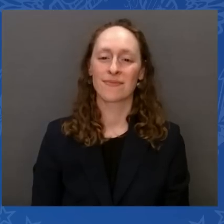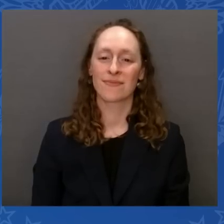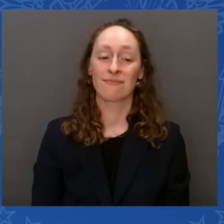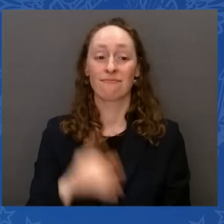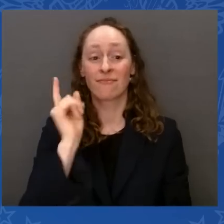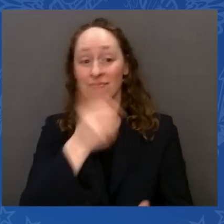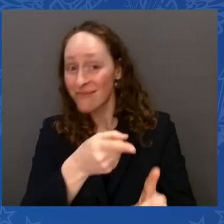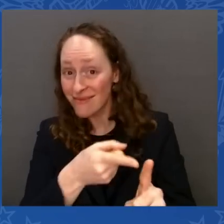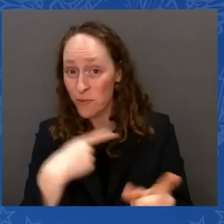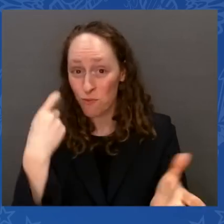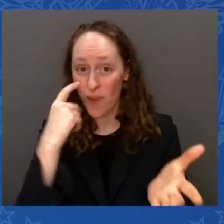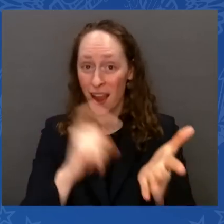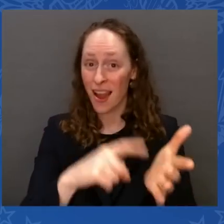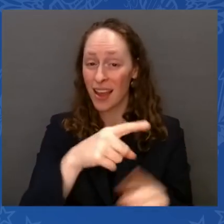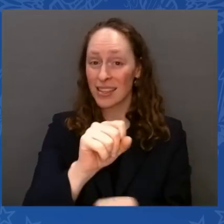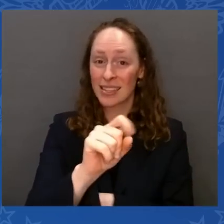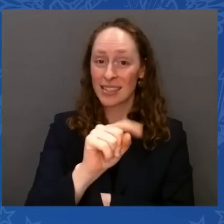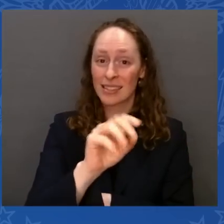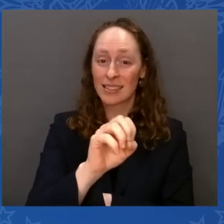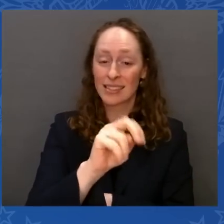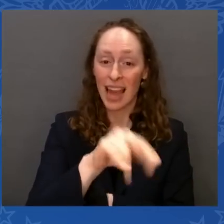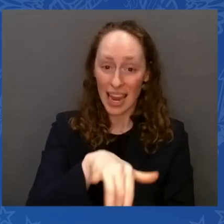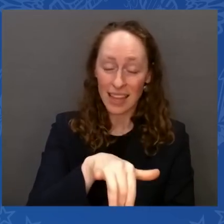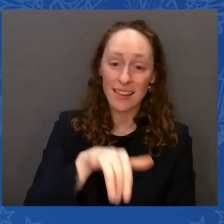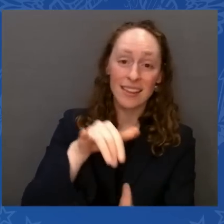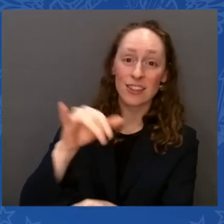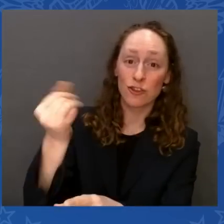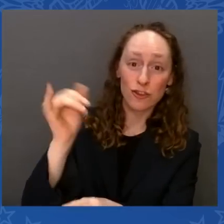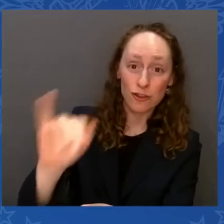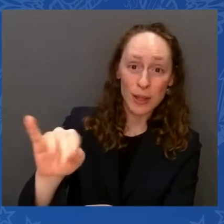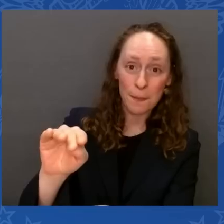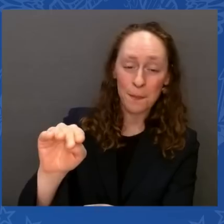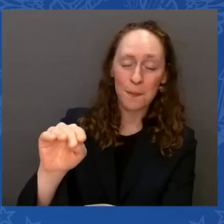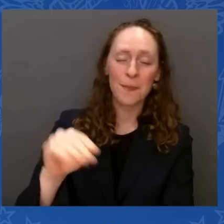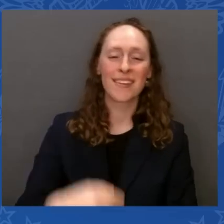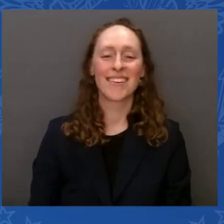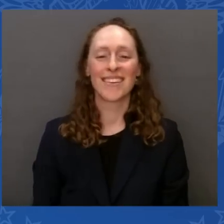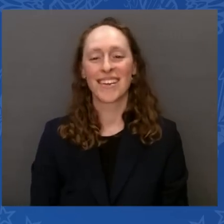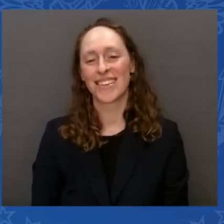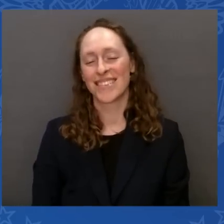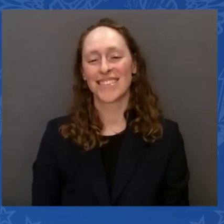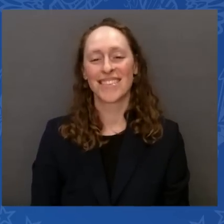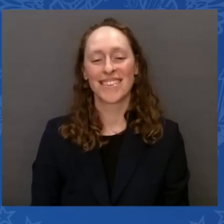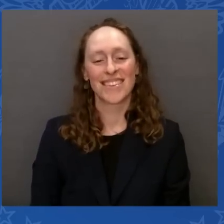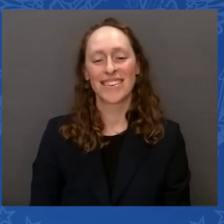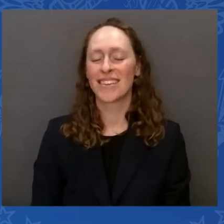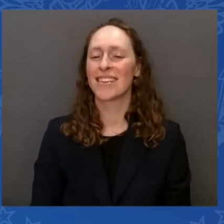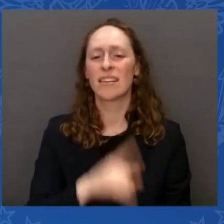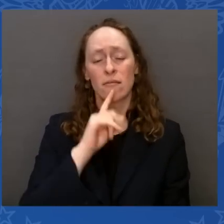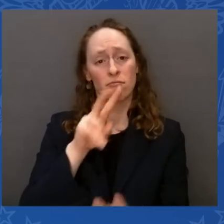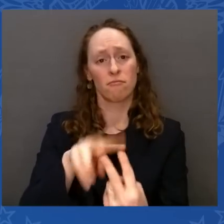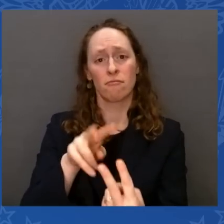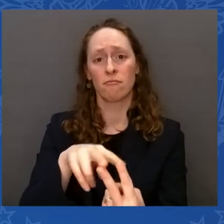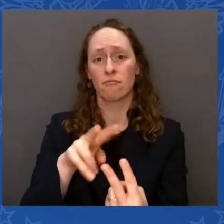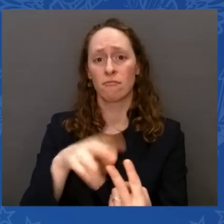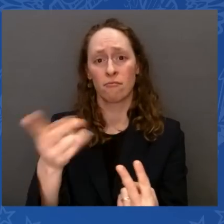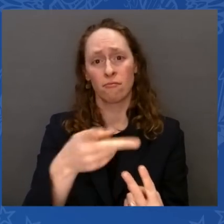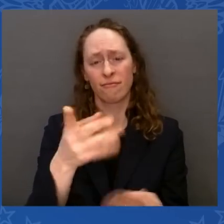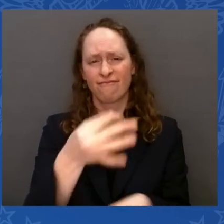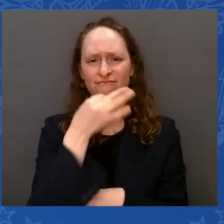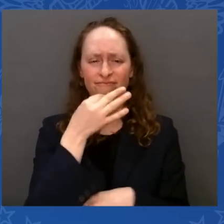giants. It's my honor to present someone who of course really needs no